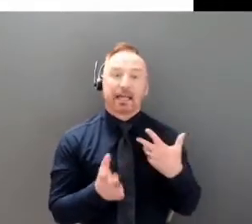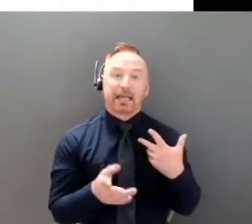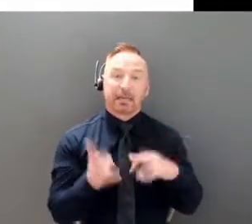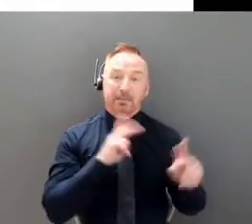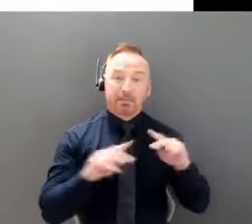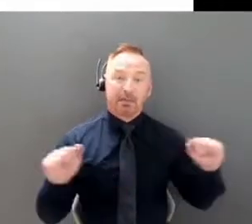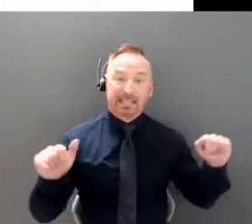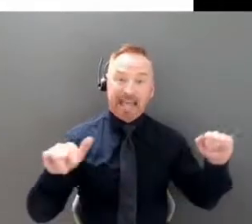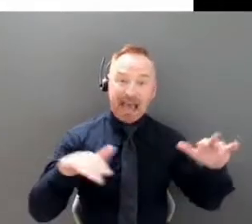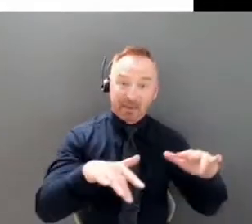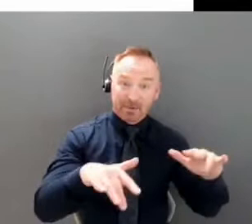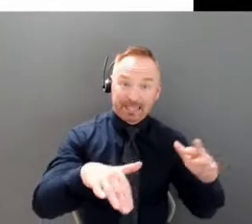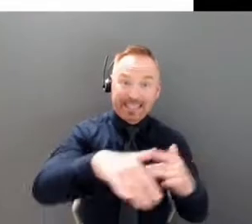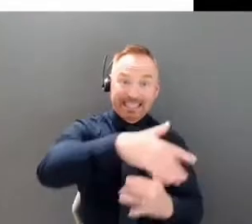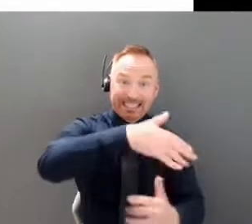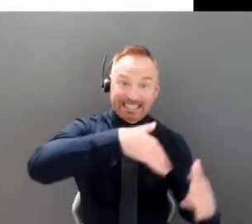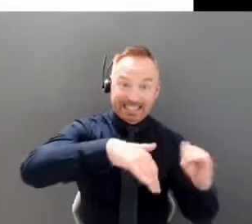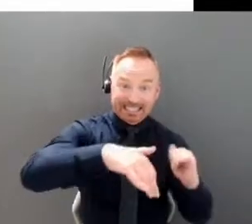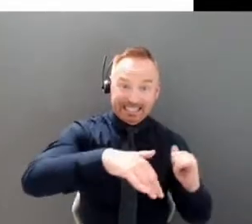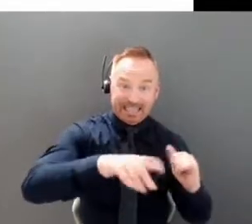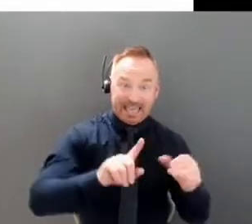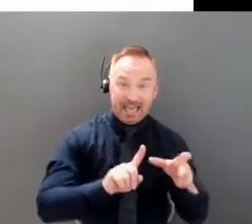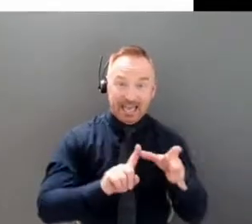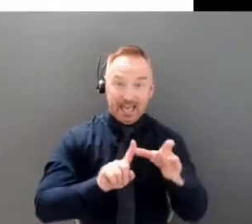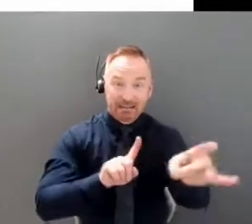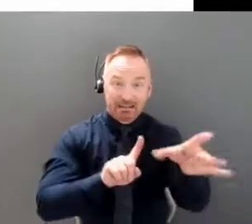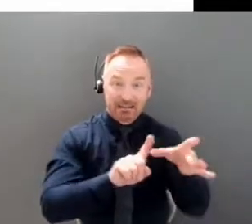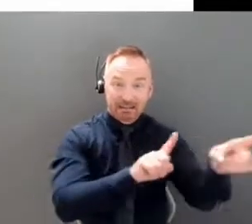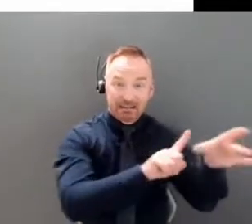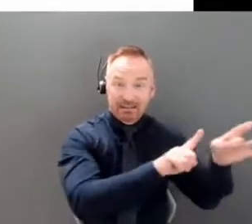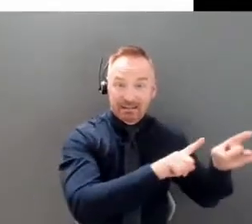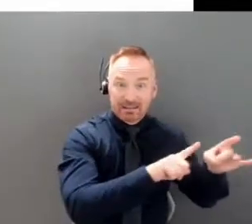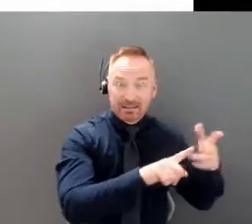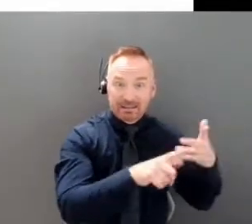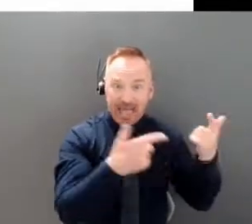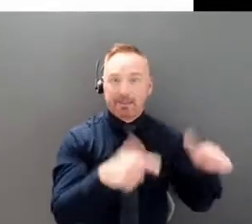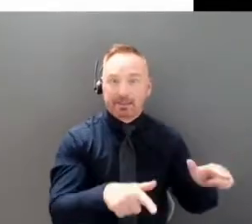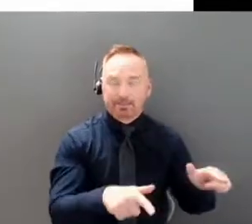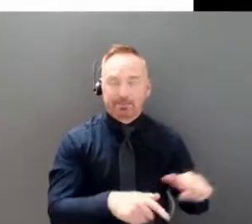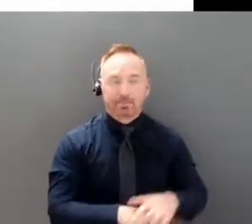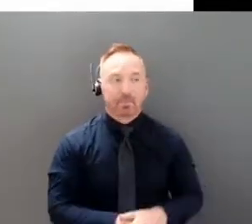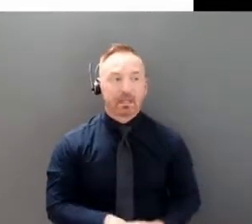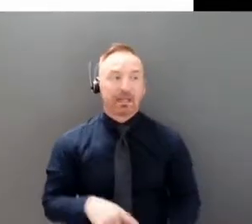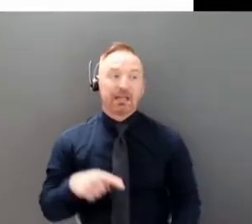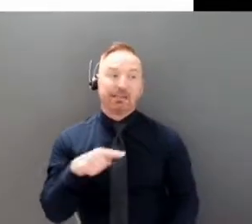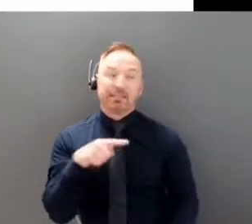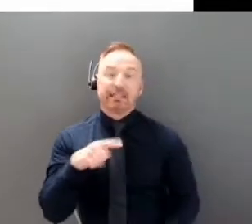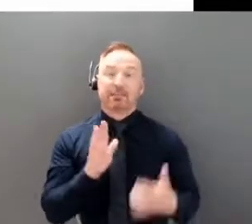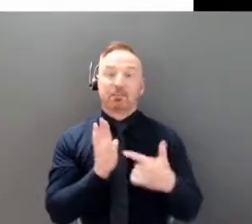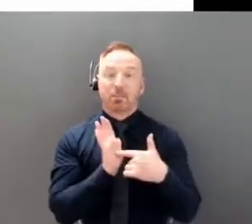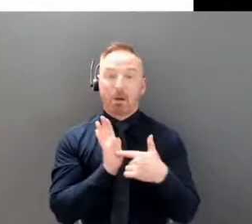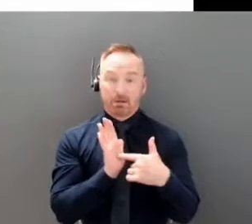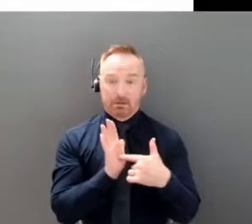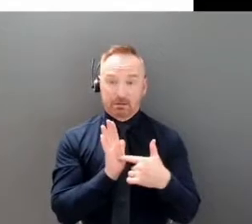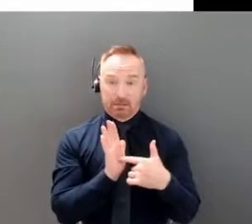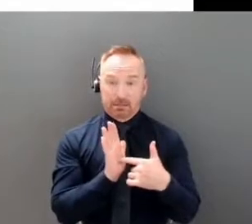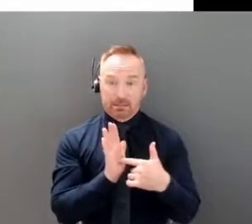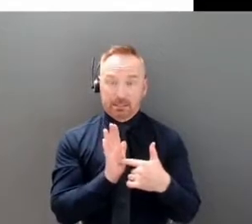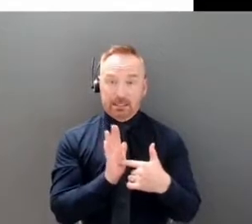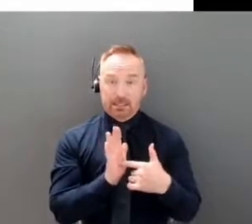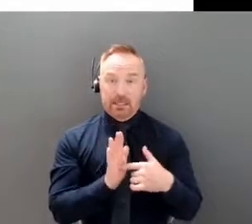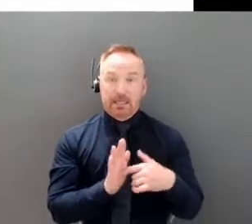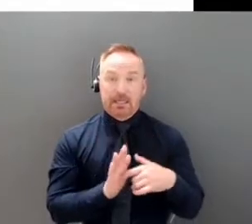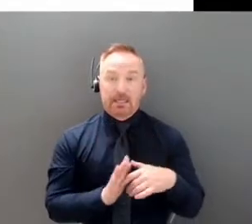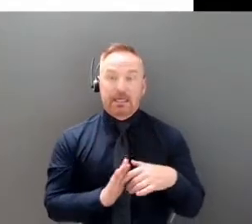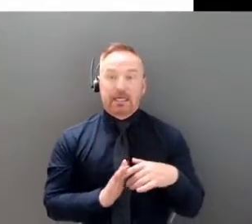So this is just a, this is a model of what would have happened with the